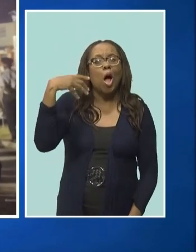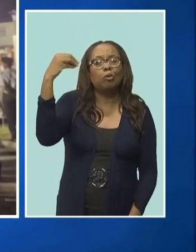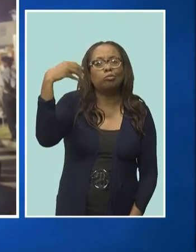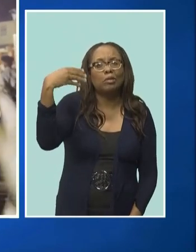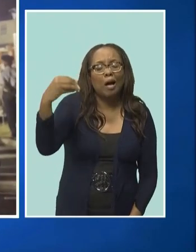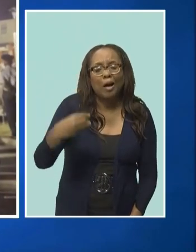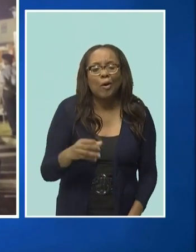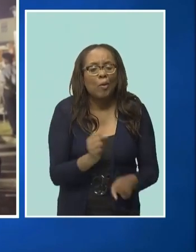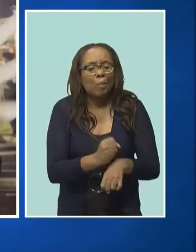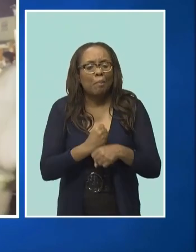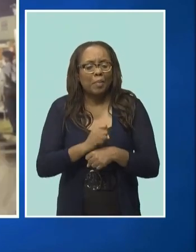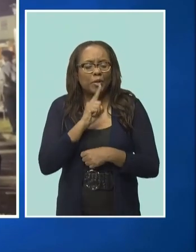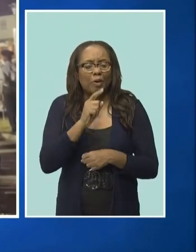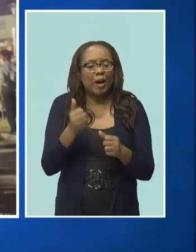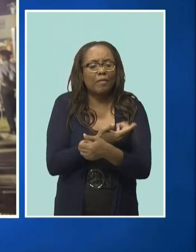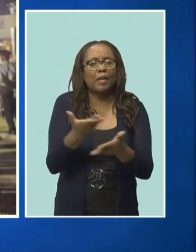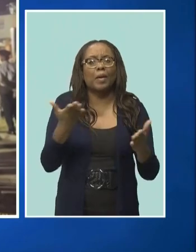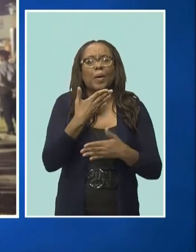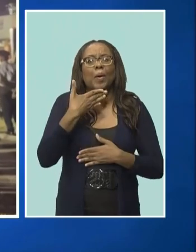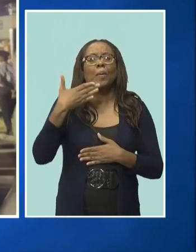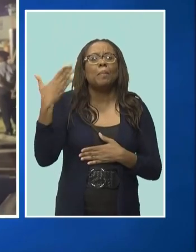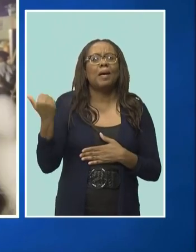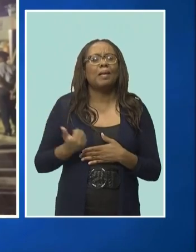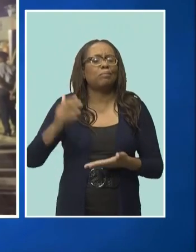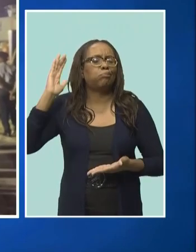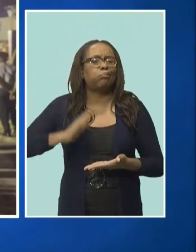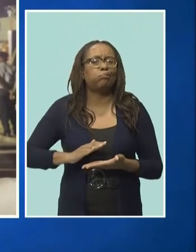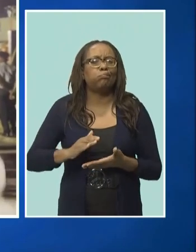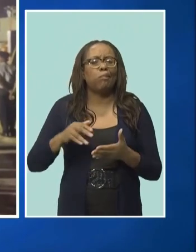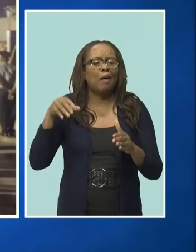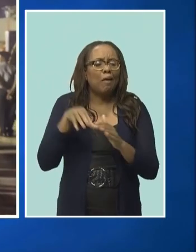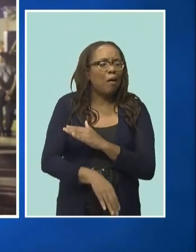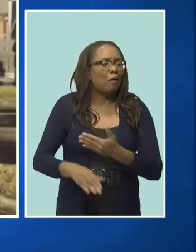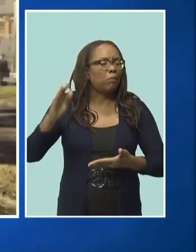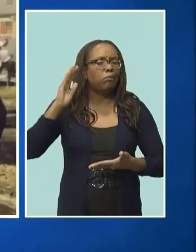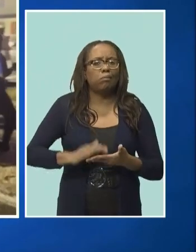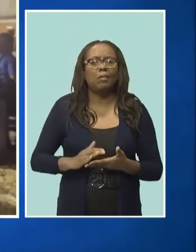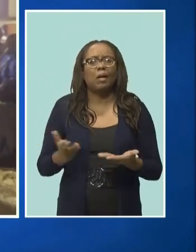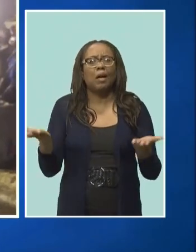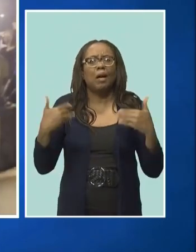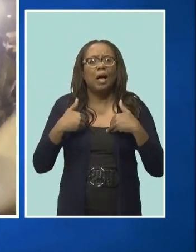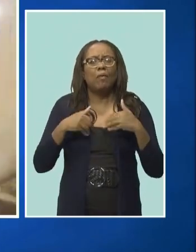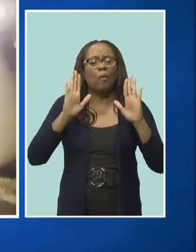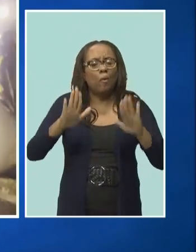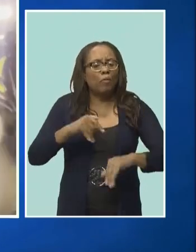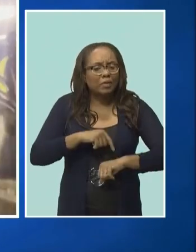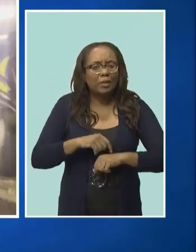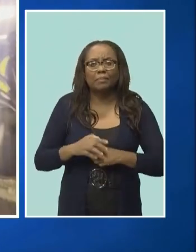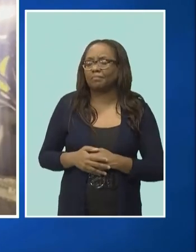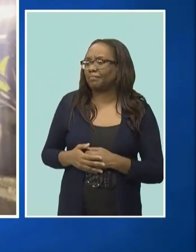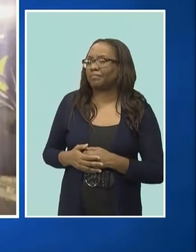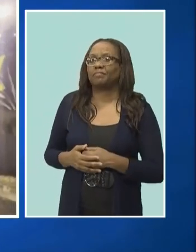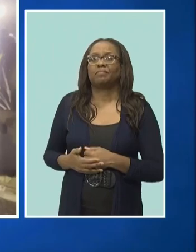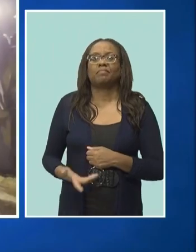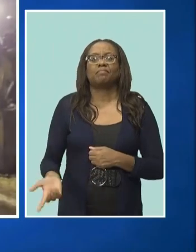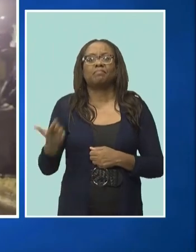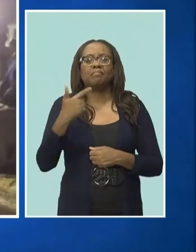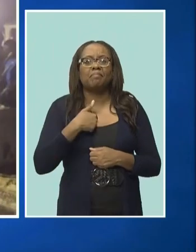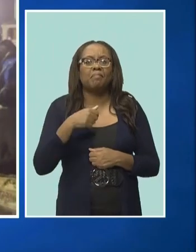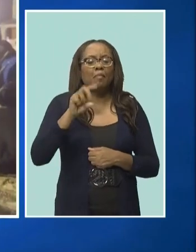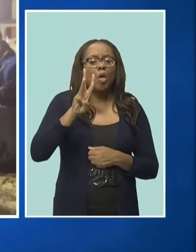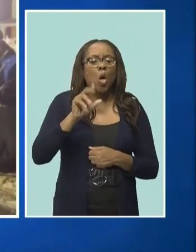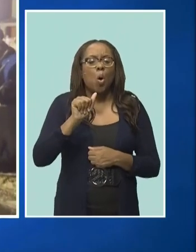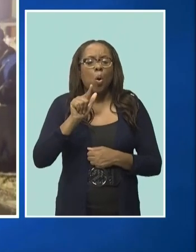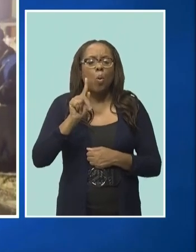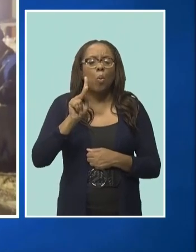like I tell you, better in the communities. It is the violence now. Let me come outside and have a good time now. Just show the works, the artists straight out of the 246, and it's